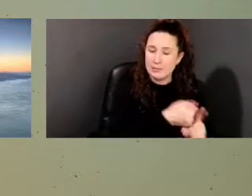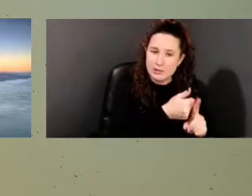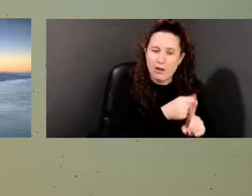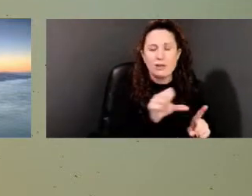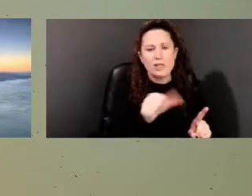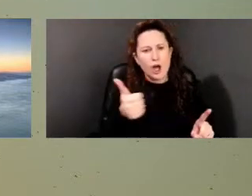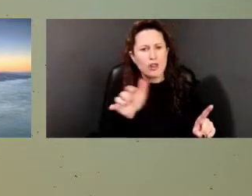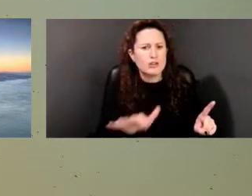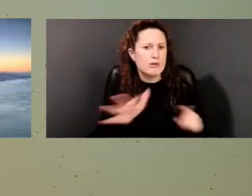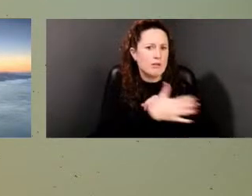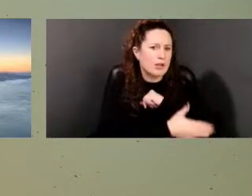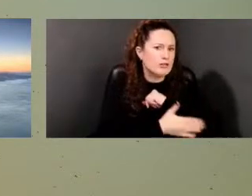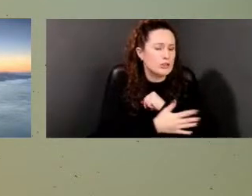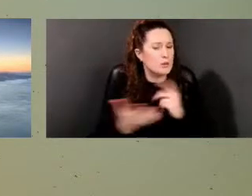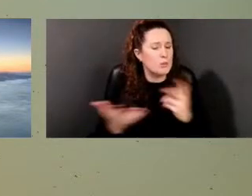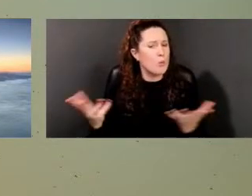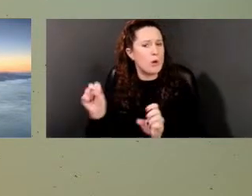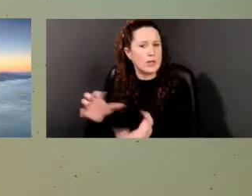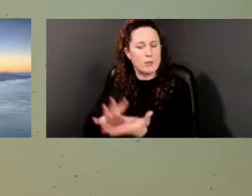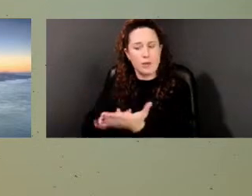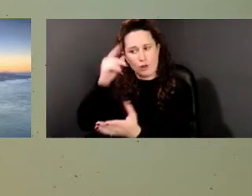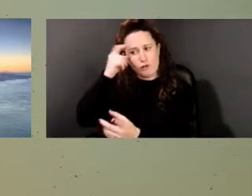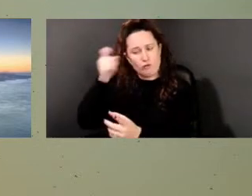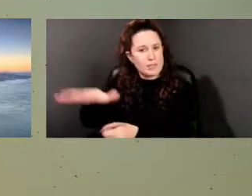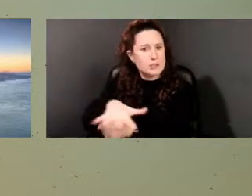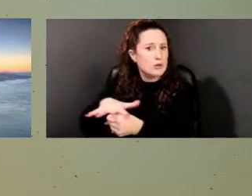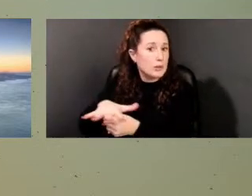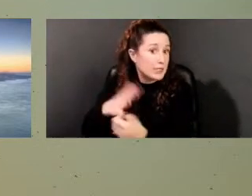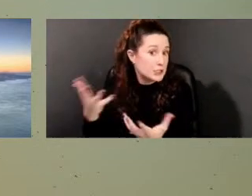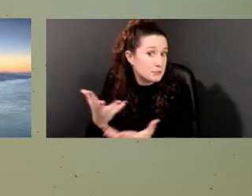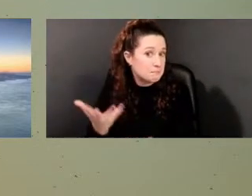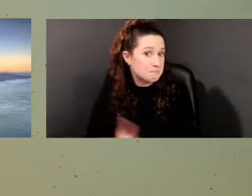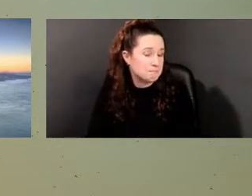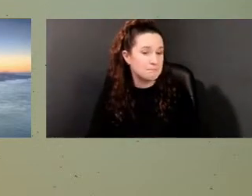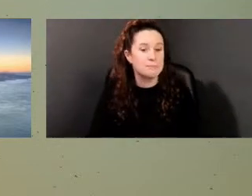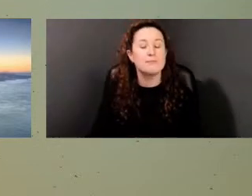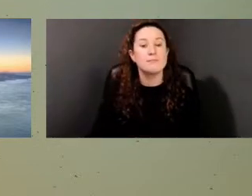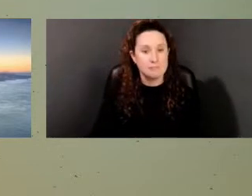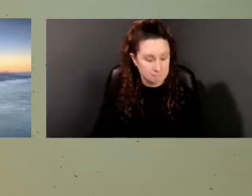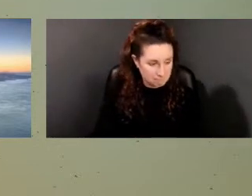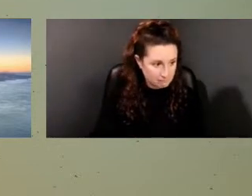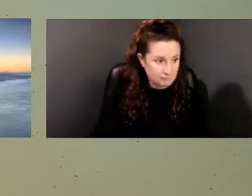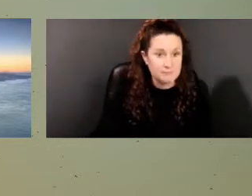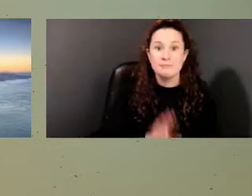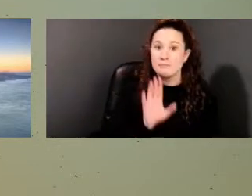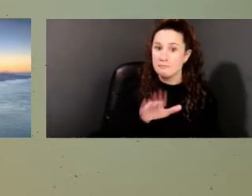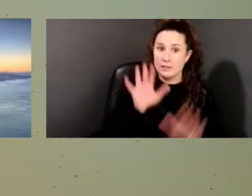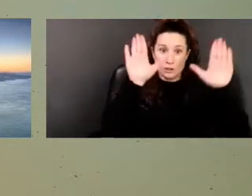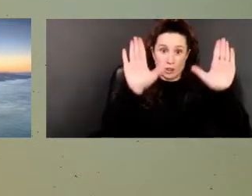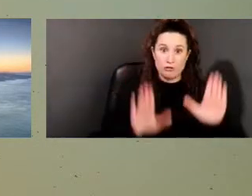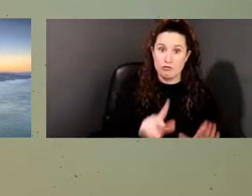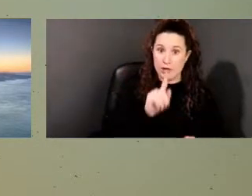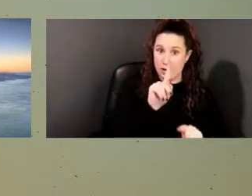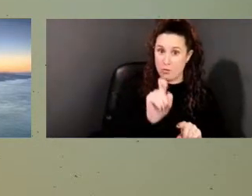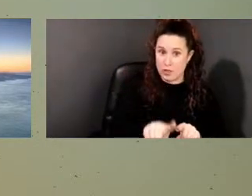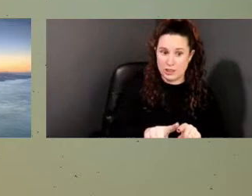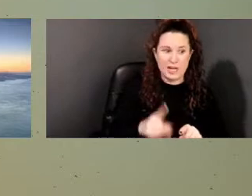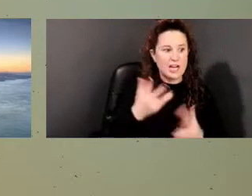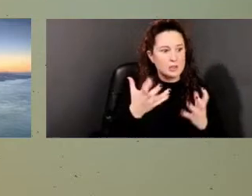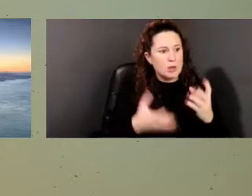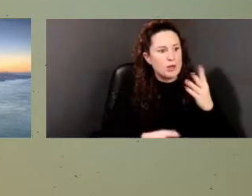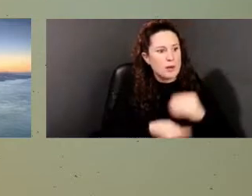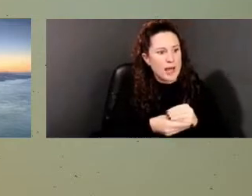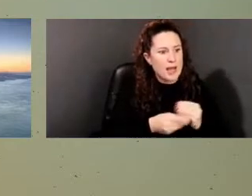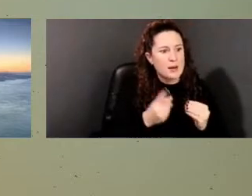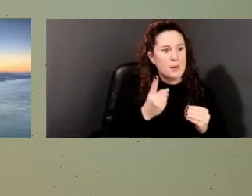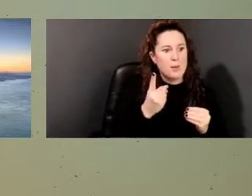site and what should we be thinking about there? Yeah, that's a great question. I just want to add one more thing to the previous question.